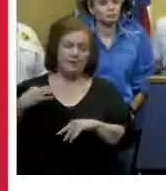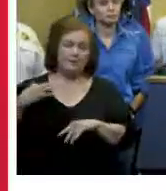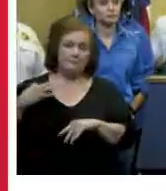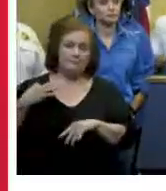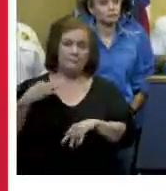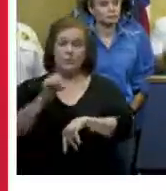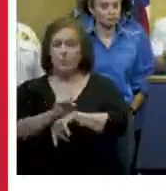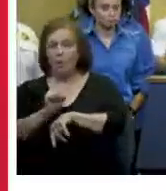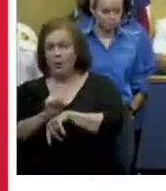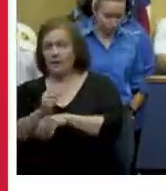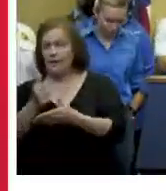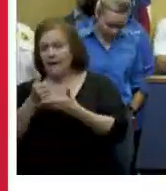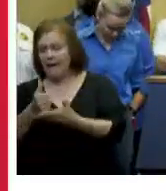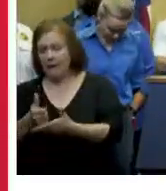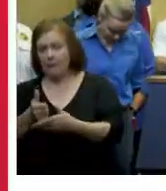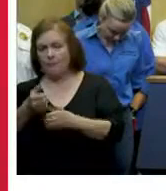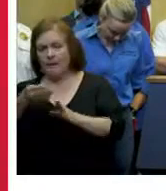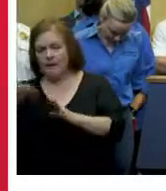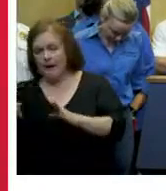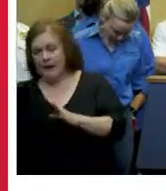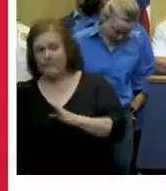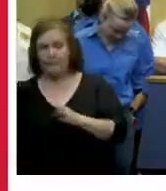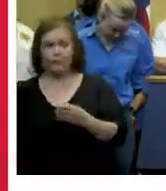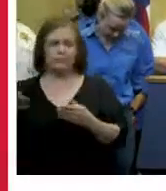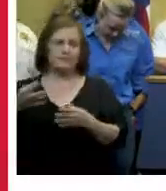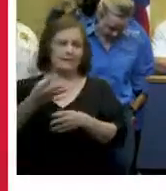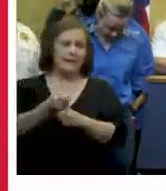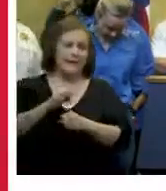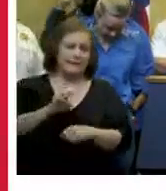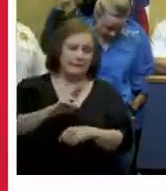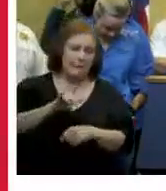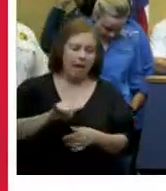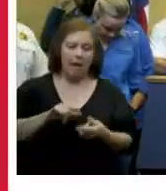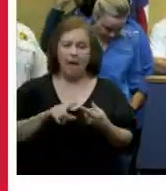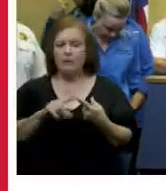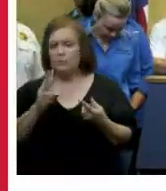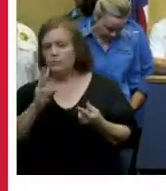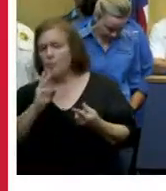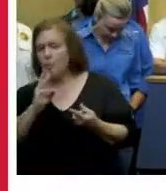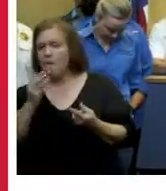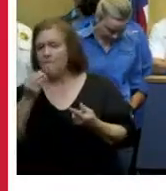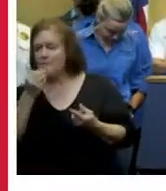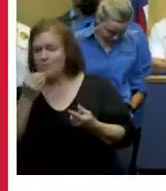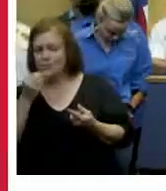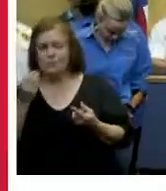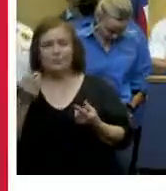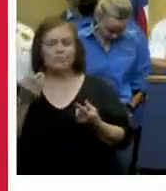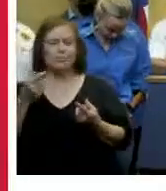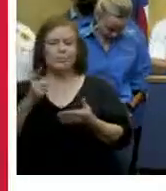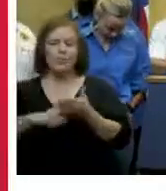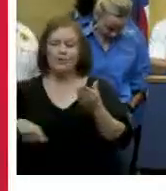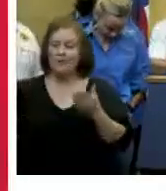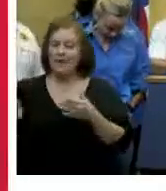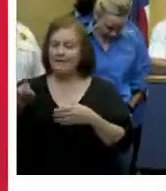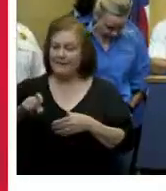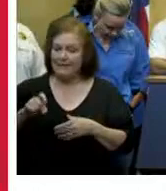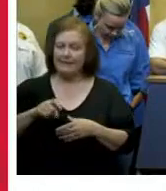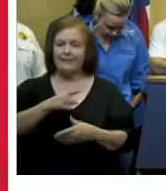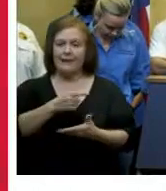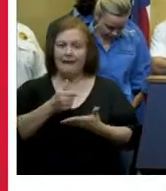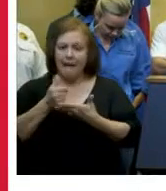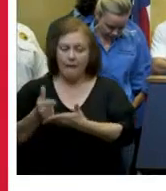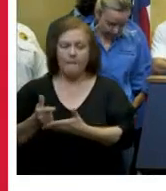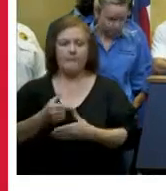working with their neighbors of helping their neighbors get the needed supplies from water to food to any types of provisions and medication and cleaning out